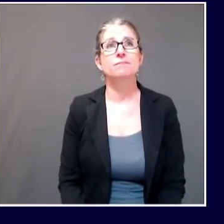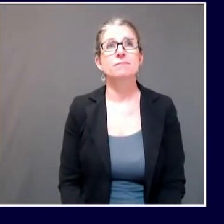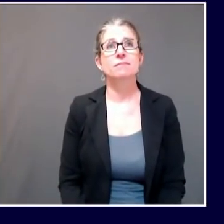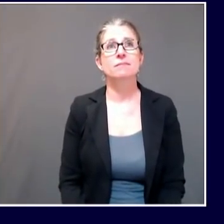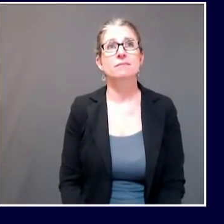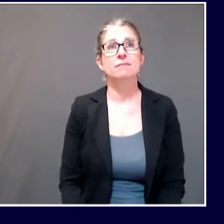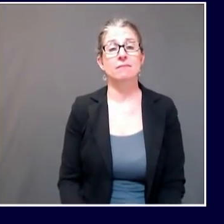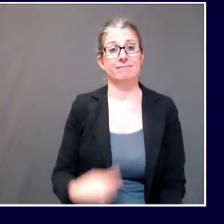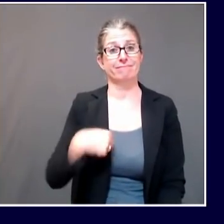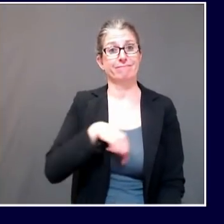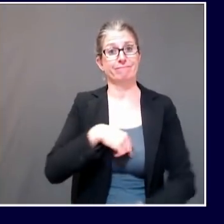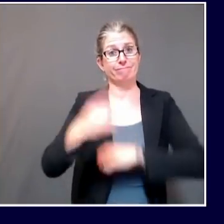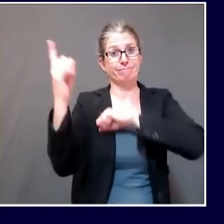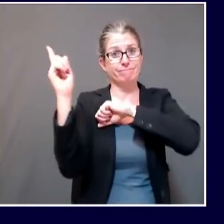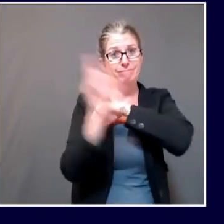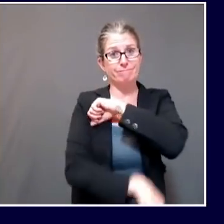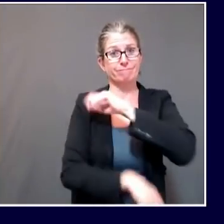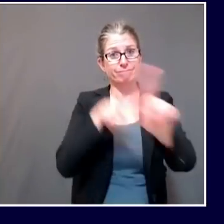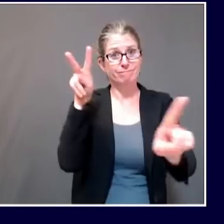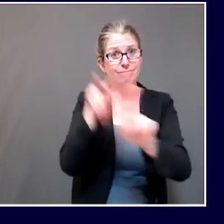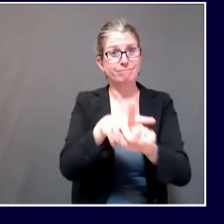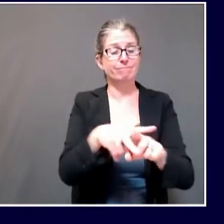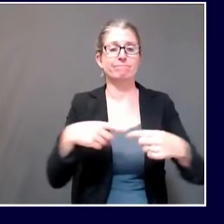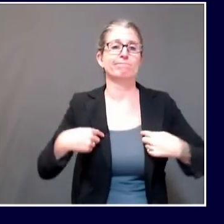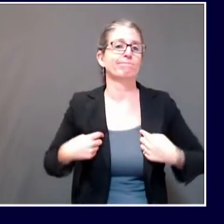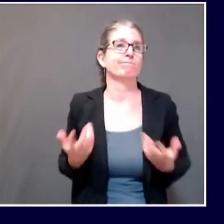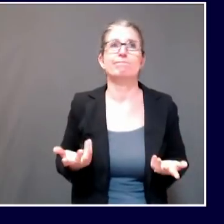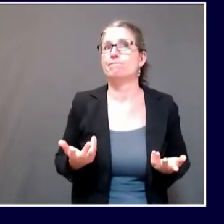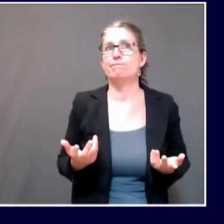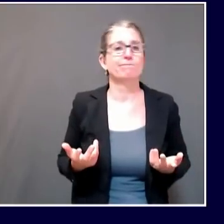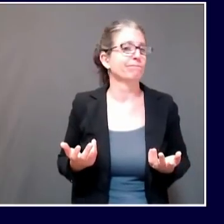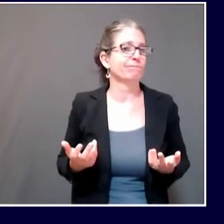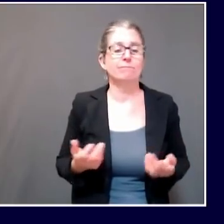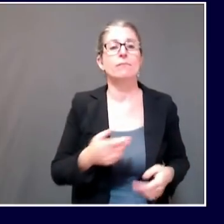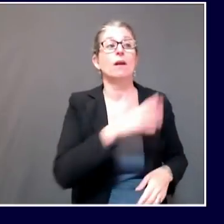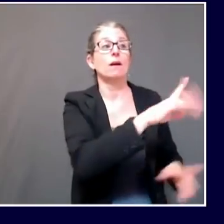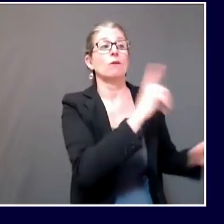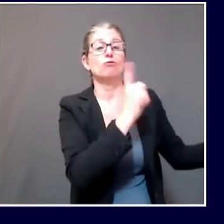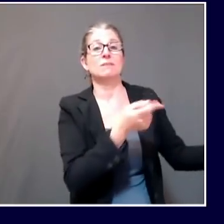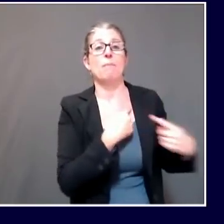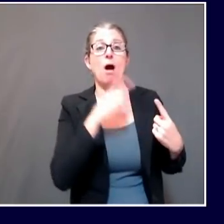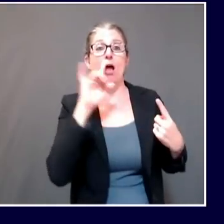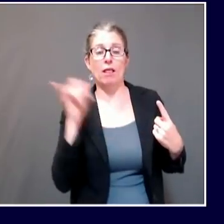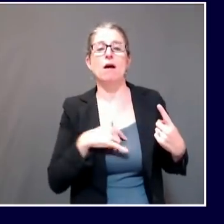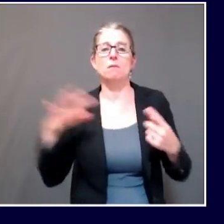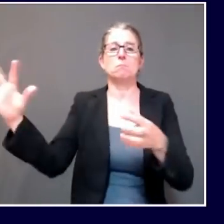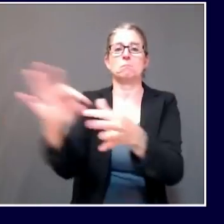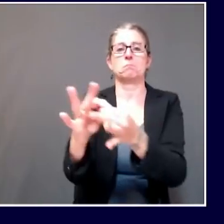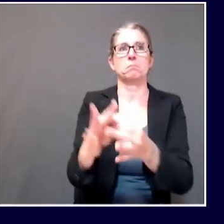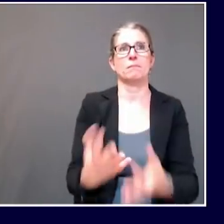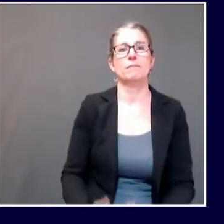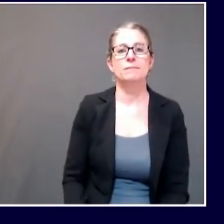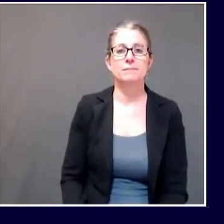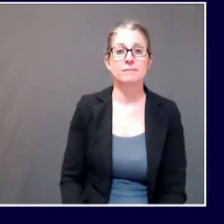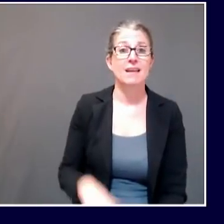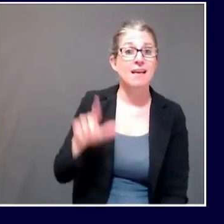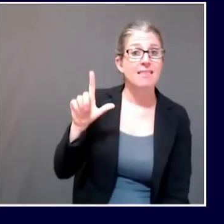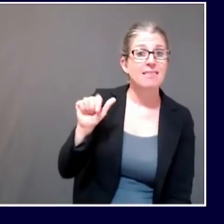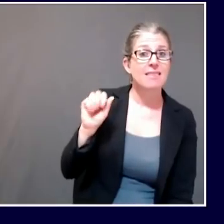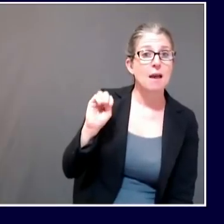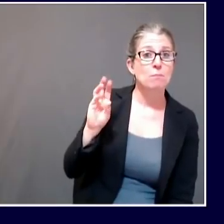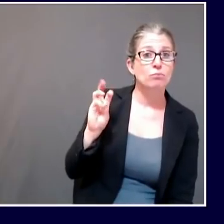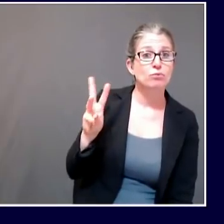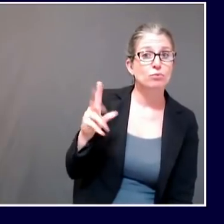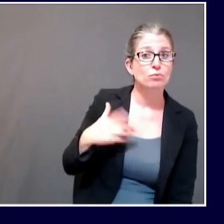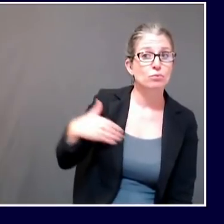Commissioner, can I turn it over to you? Absolutely. So I do want to separate out again like the narrow licensing authority